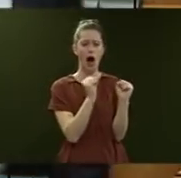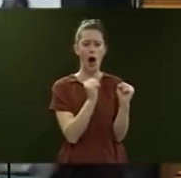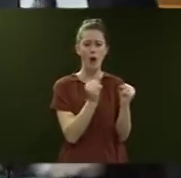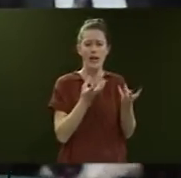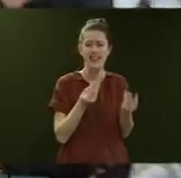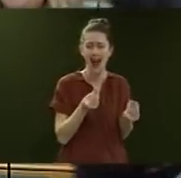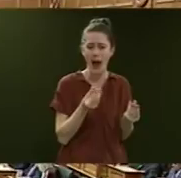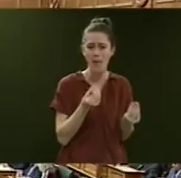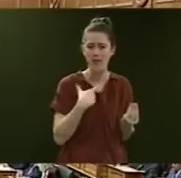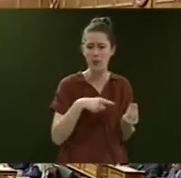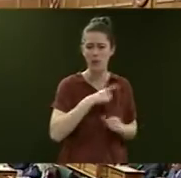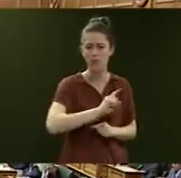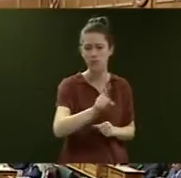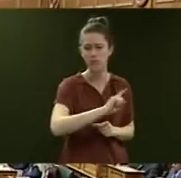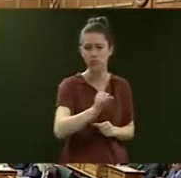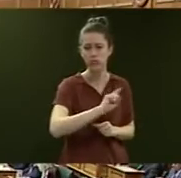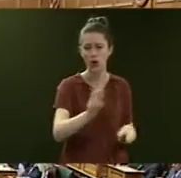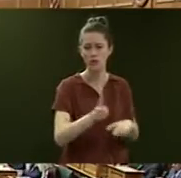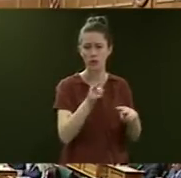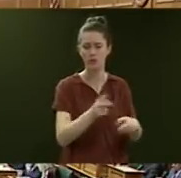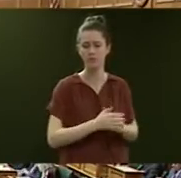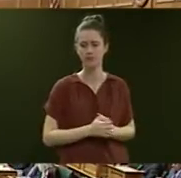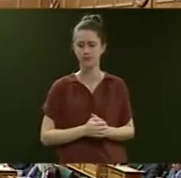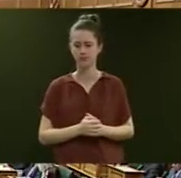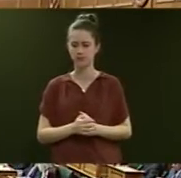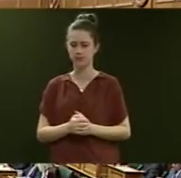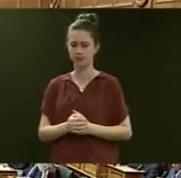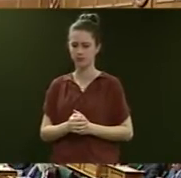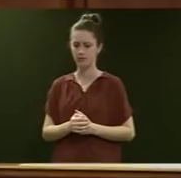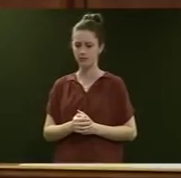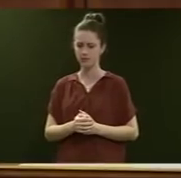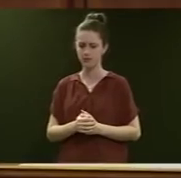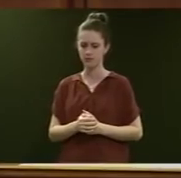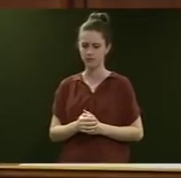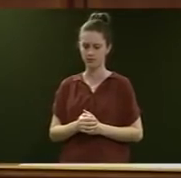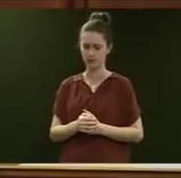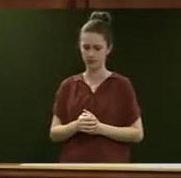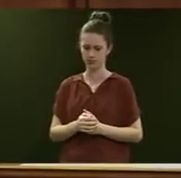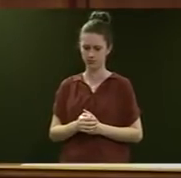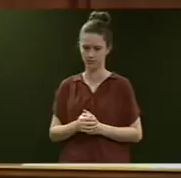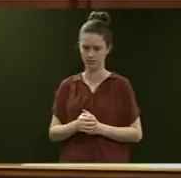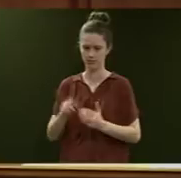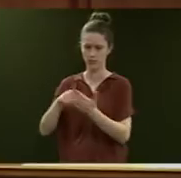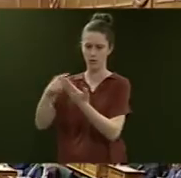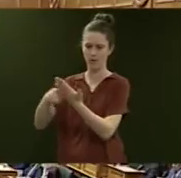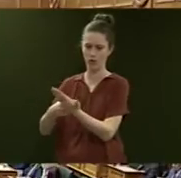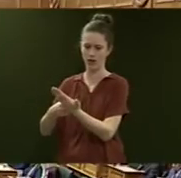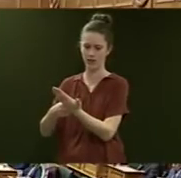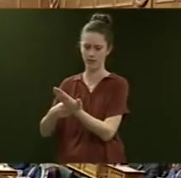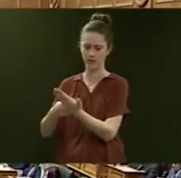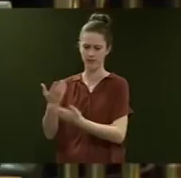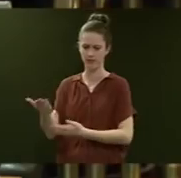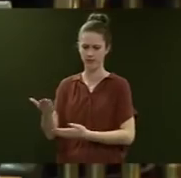and damp. Paul Eagle. Point. Speaking. Sorry, point of order, David Seymour.